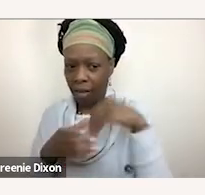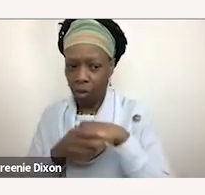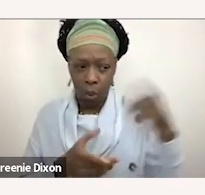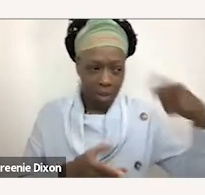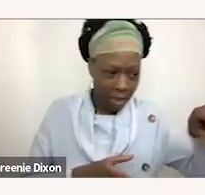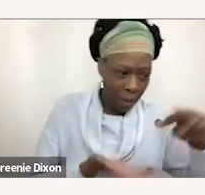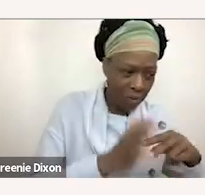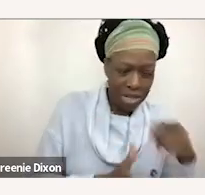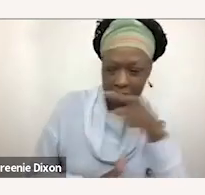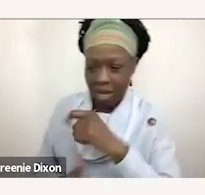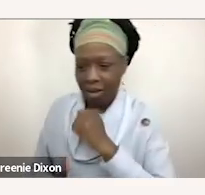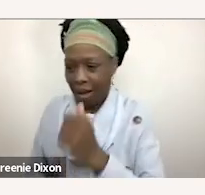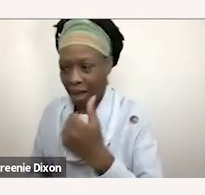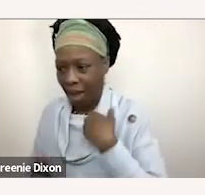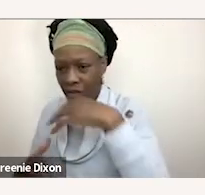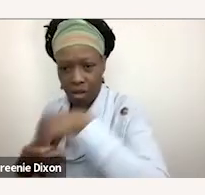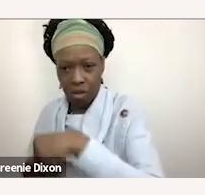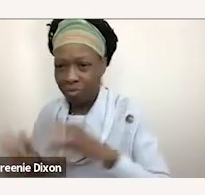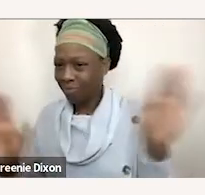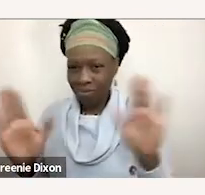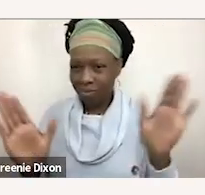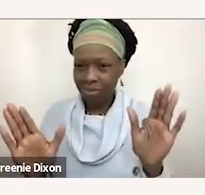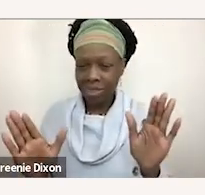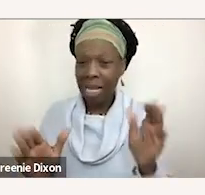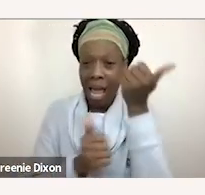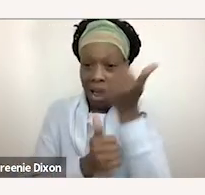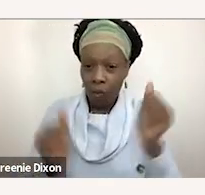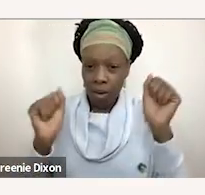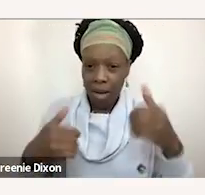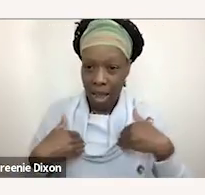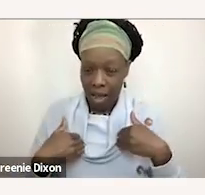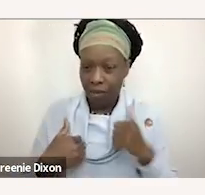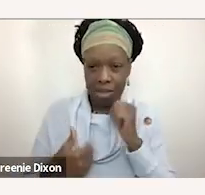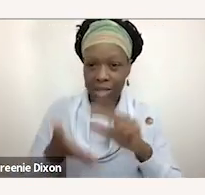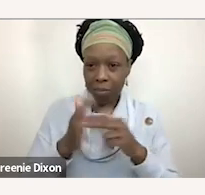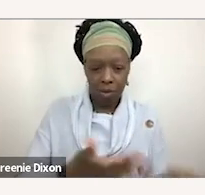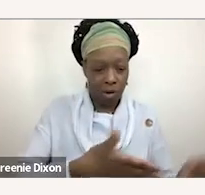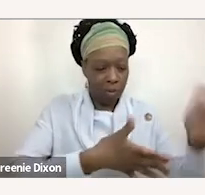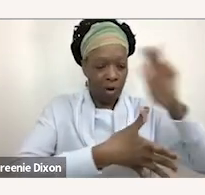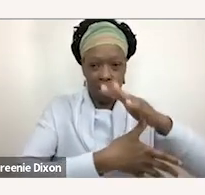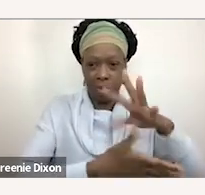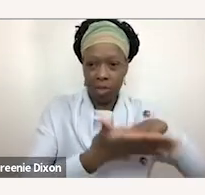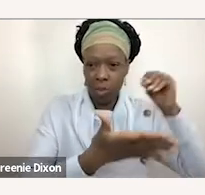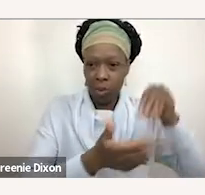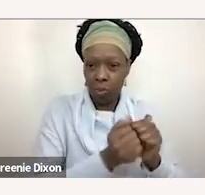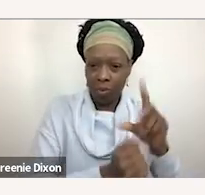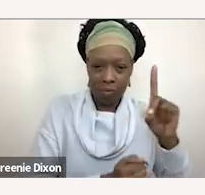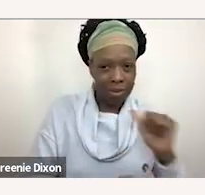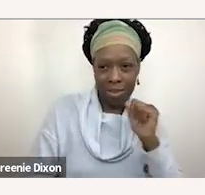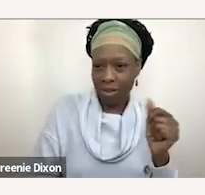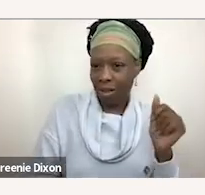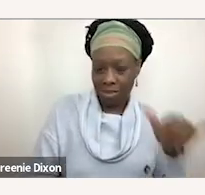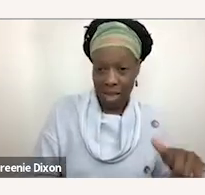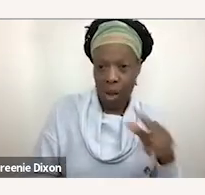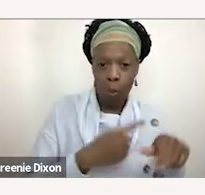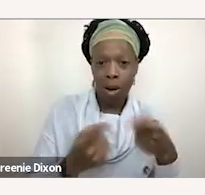other kids are missing out you we're we're prioritizing students with disabilities that need things and that's just not the case when it's done properly and when it's implemented